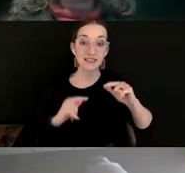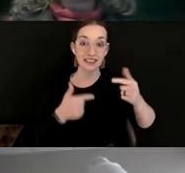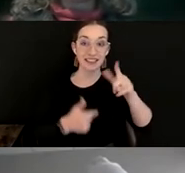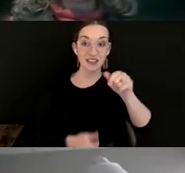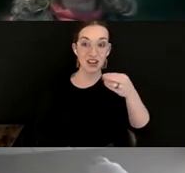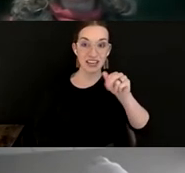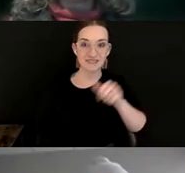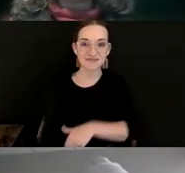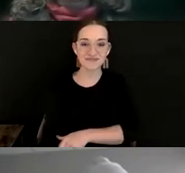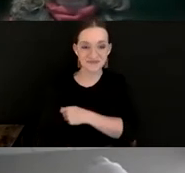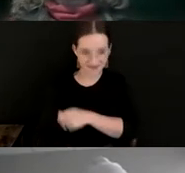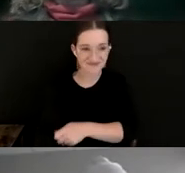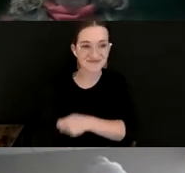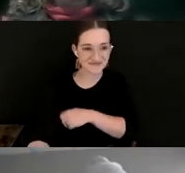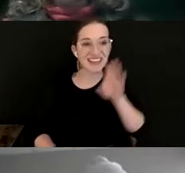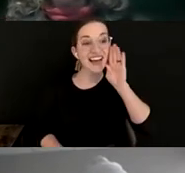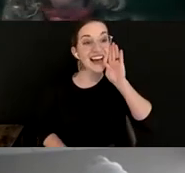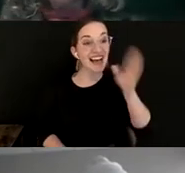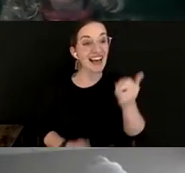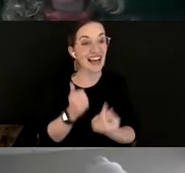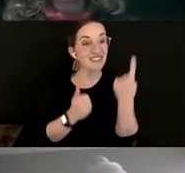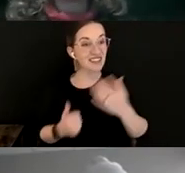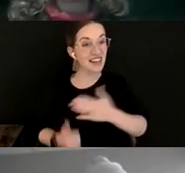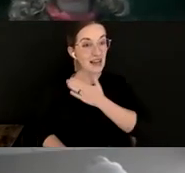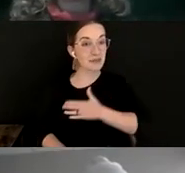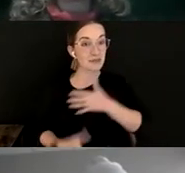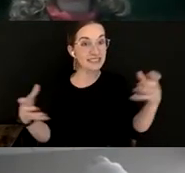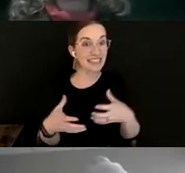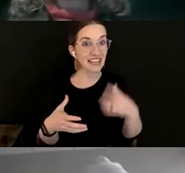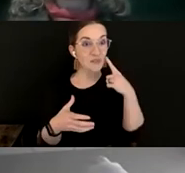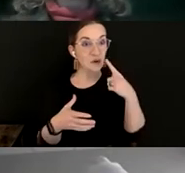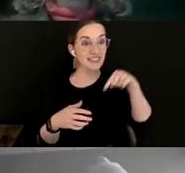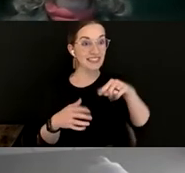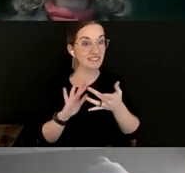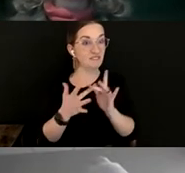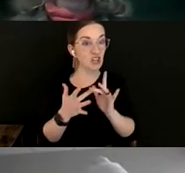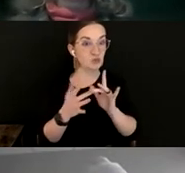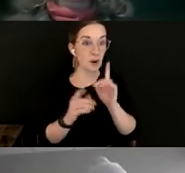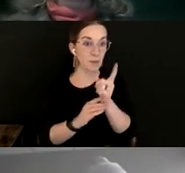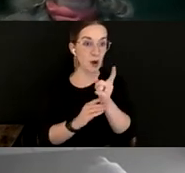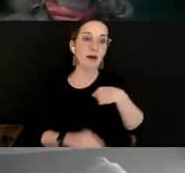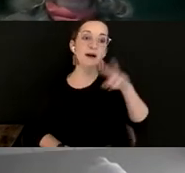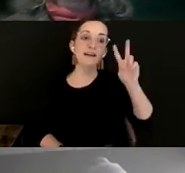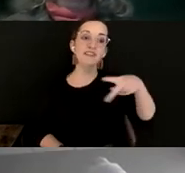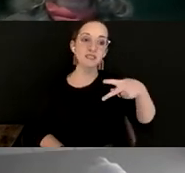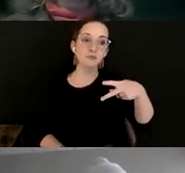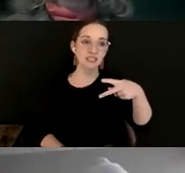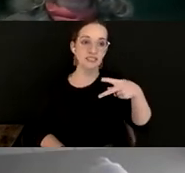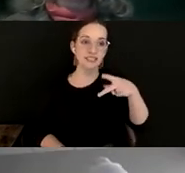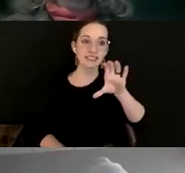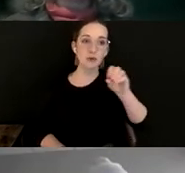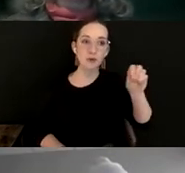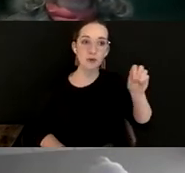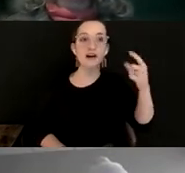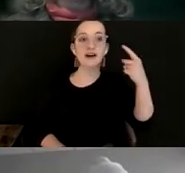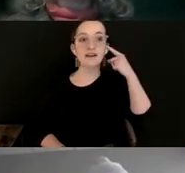Hello, everyone. It's so great to be together for this virtual moment. I'm Laura Sweet. I'm the Vice Vice President and Chief Operating Officer for Des